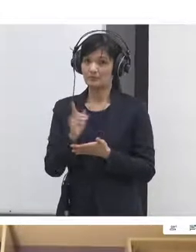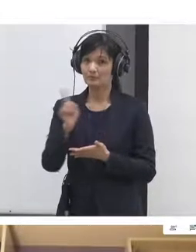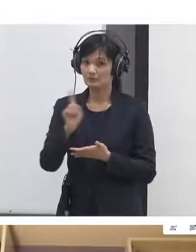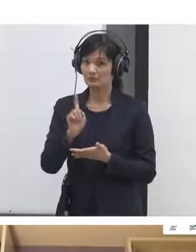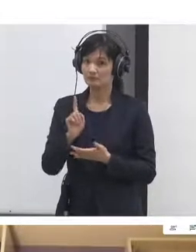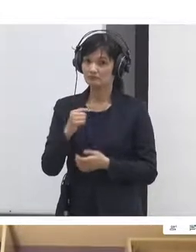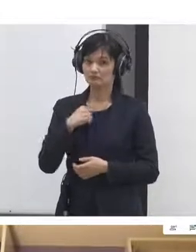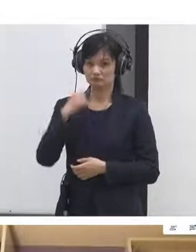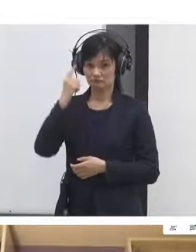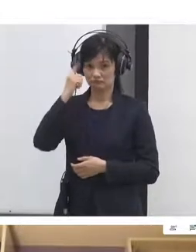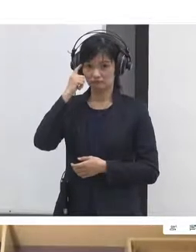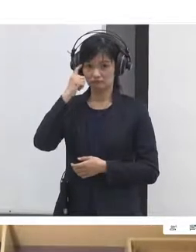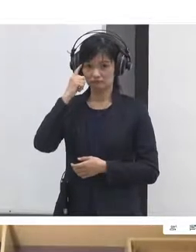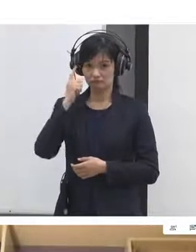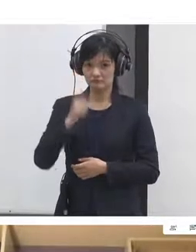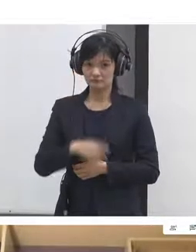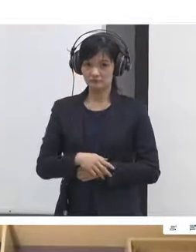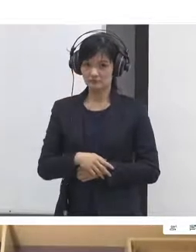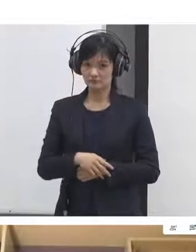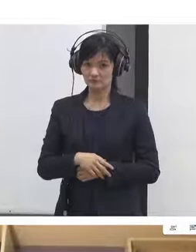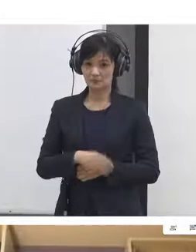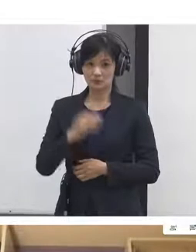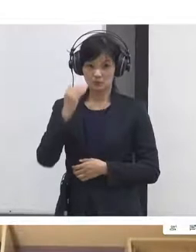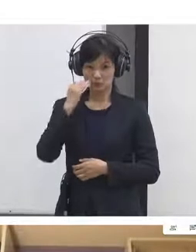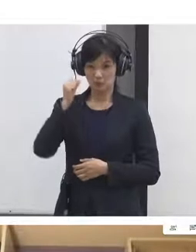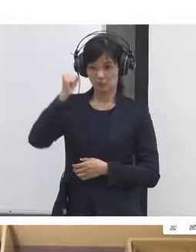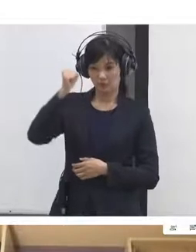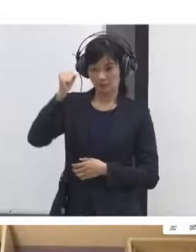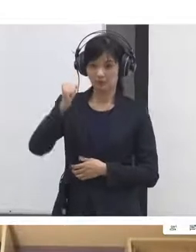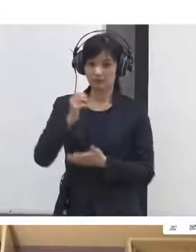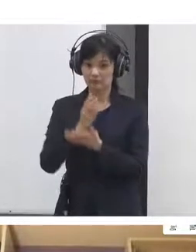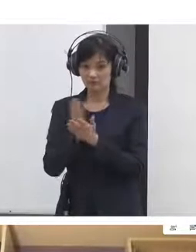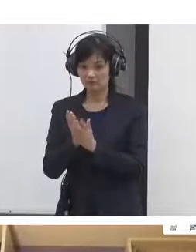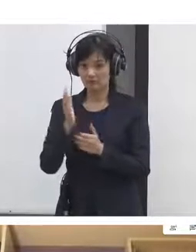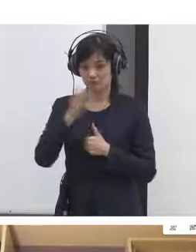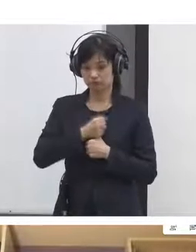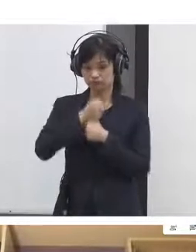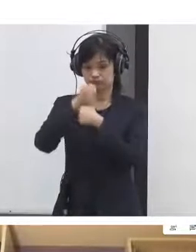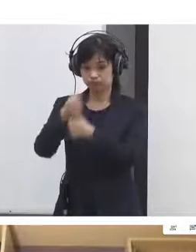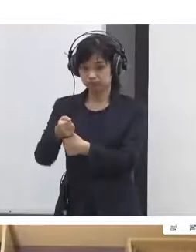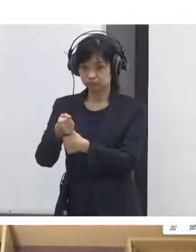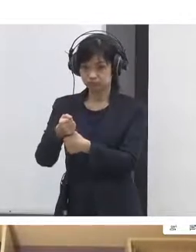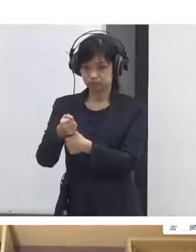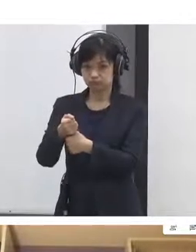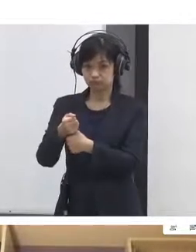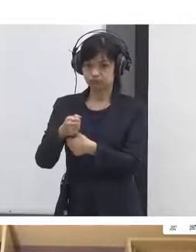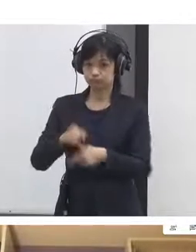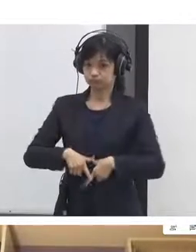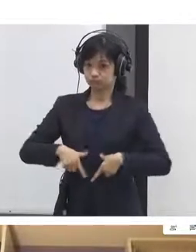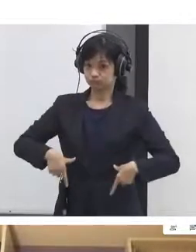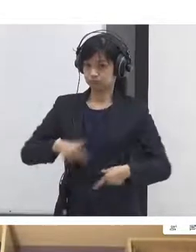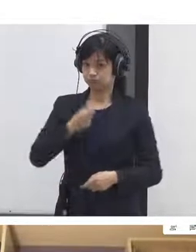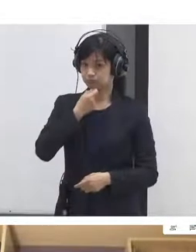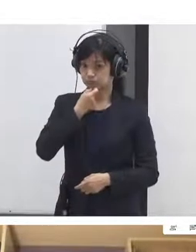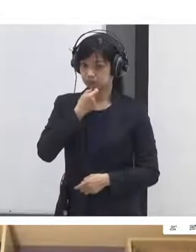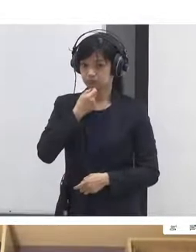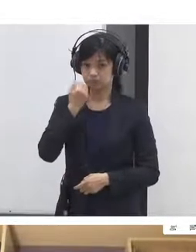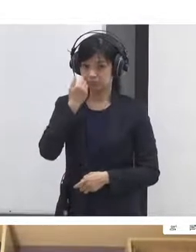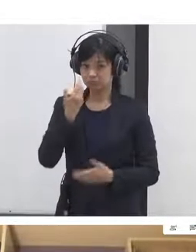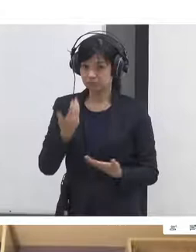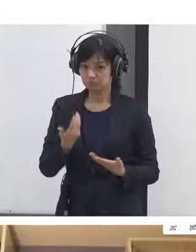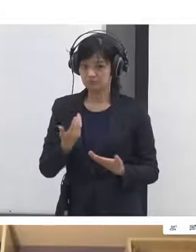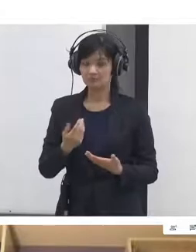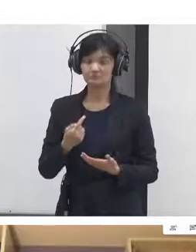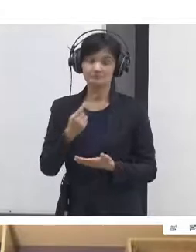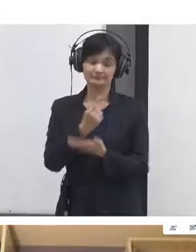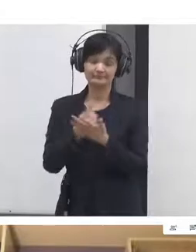the consequences of arrest for different parts of the population are very different so that's something that X